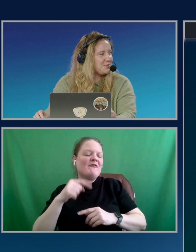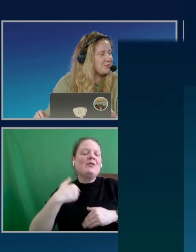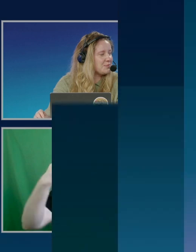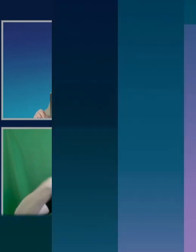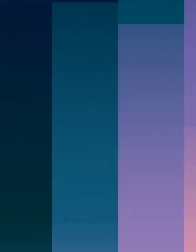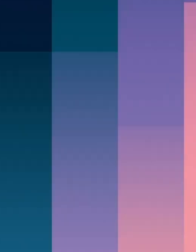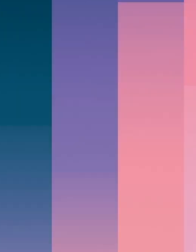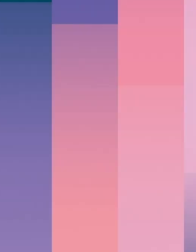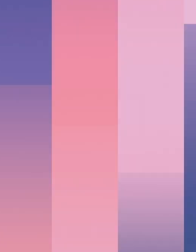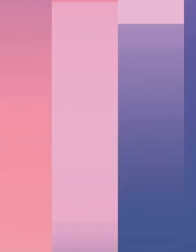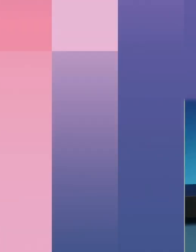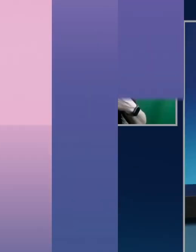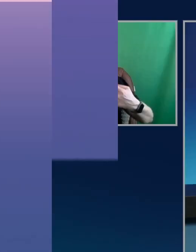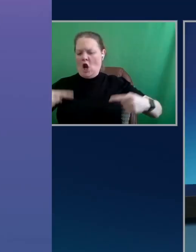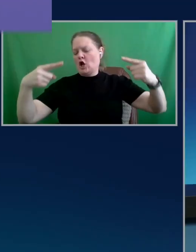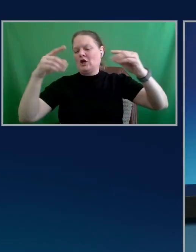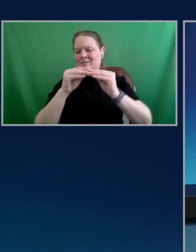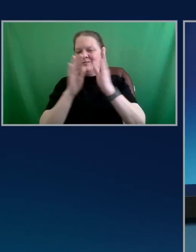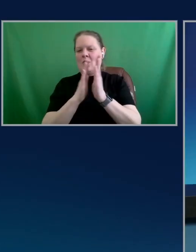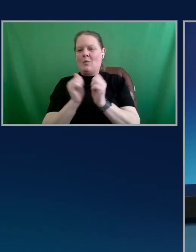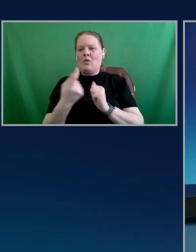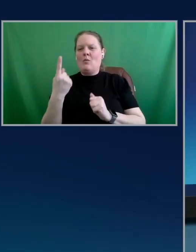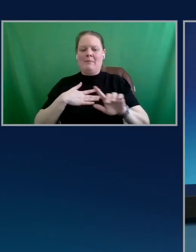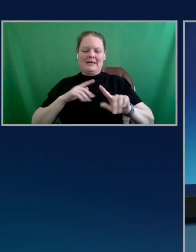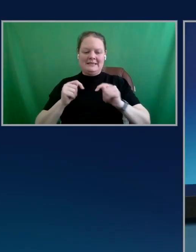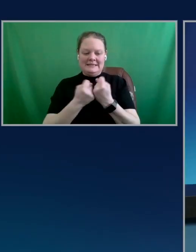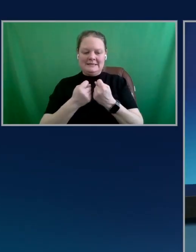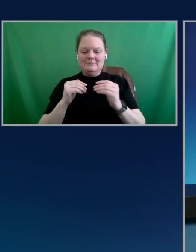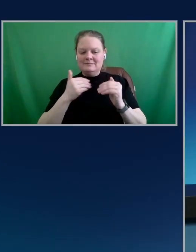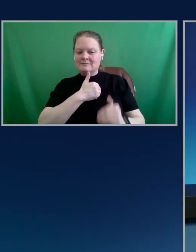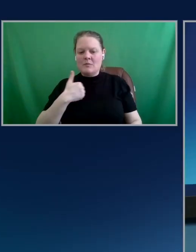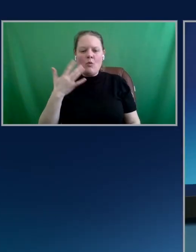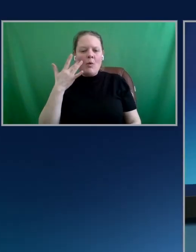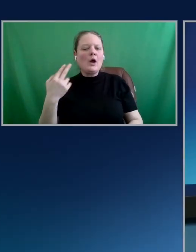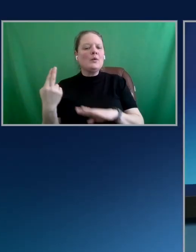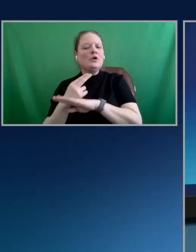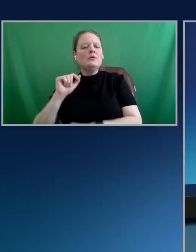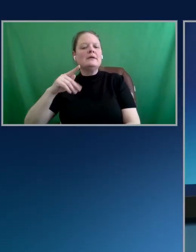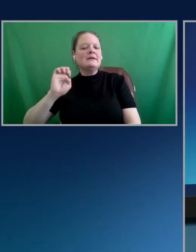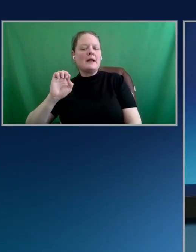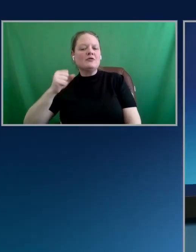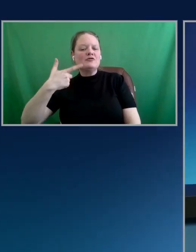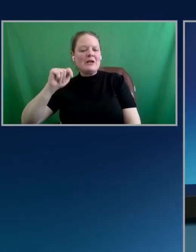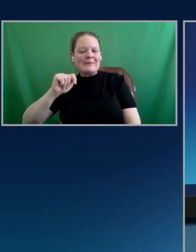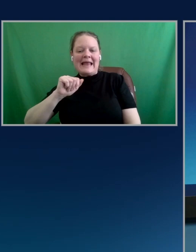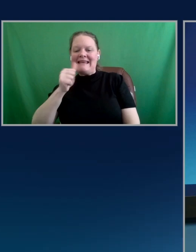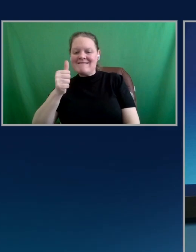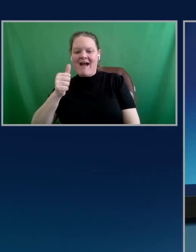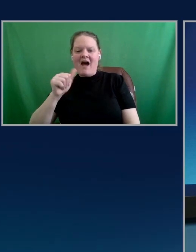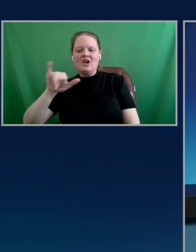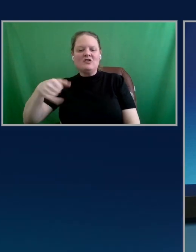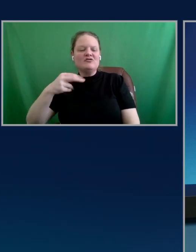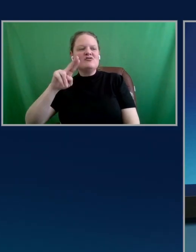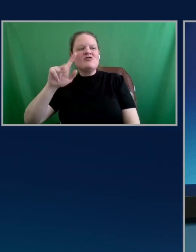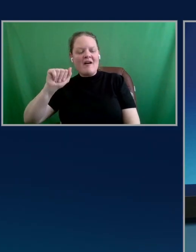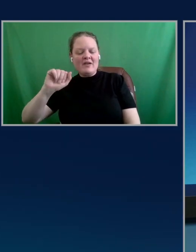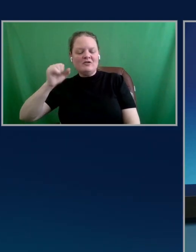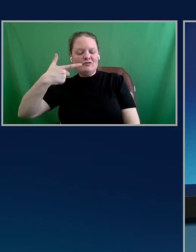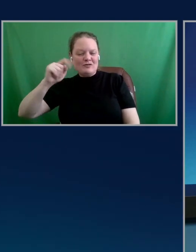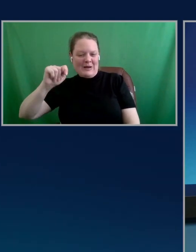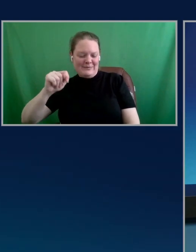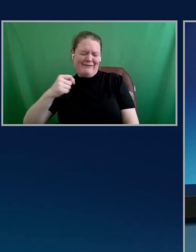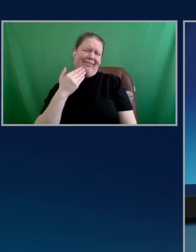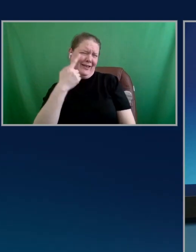an argument with one of my team members about why we use TypeScript on our team and not JavaScript. Yes. And thank you for that,